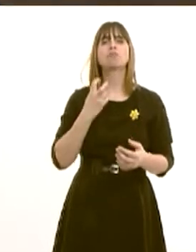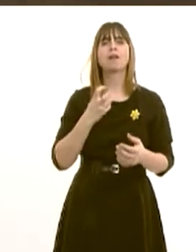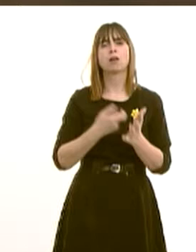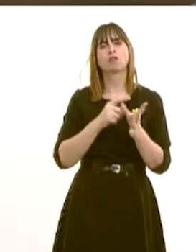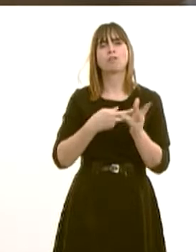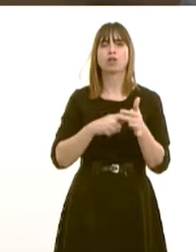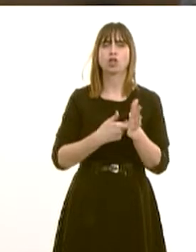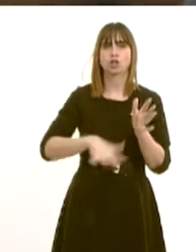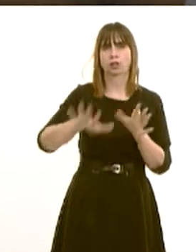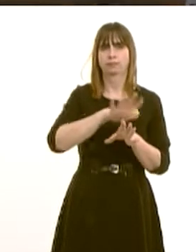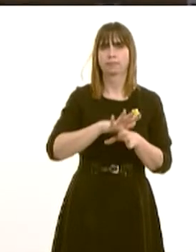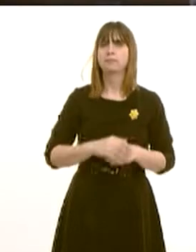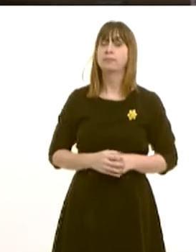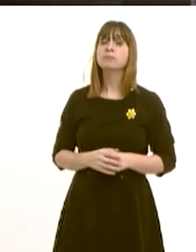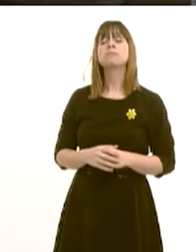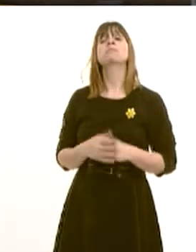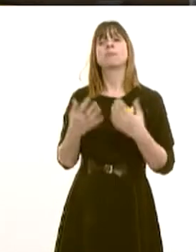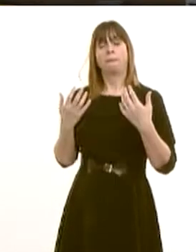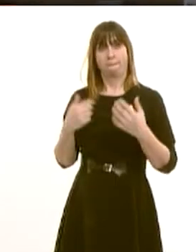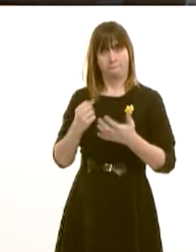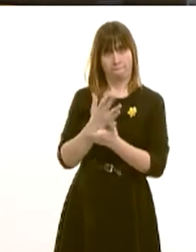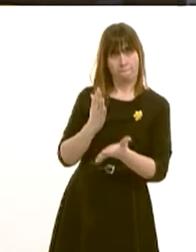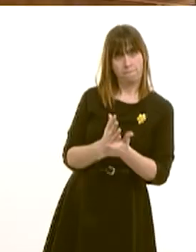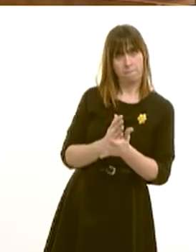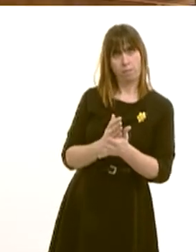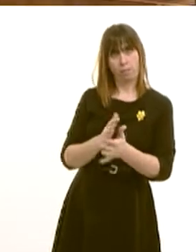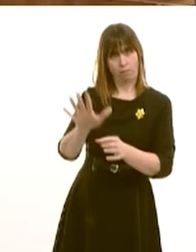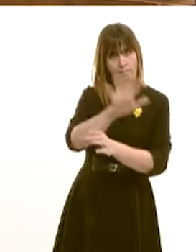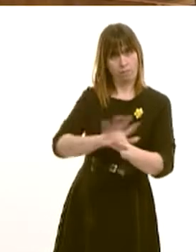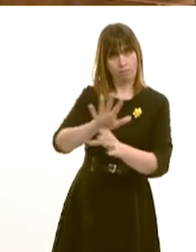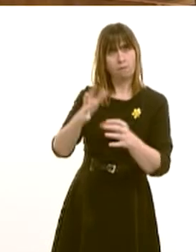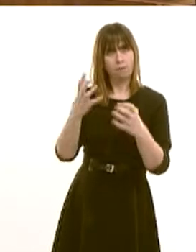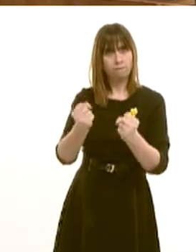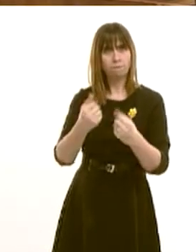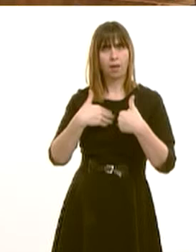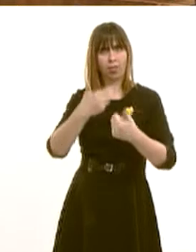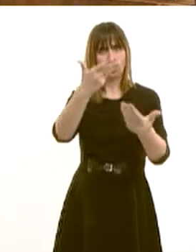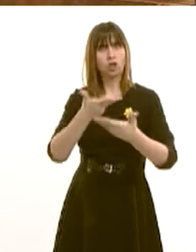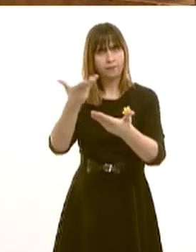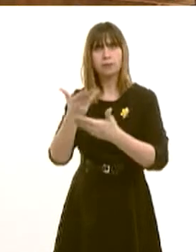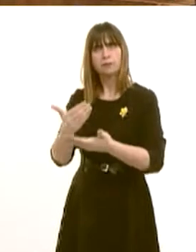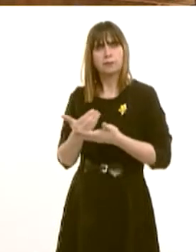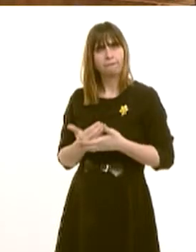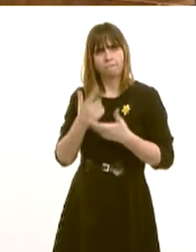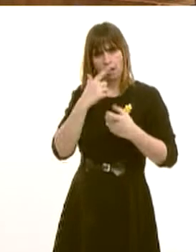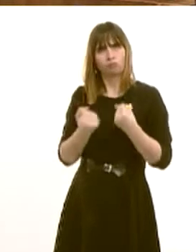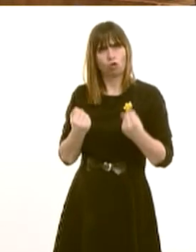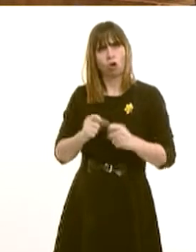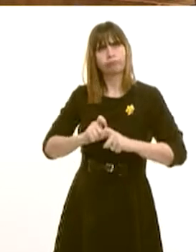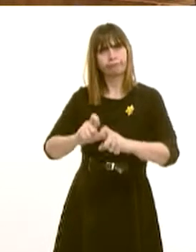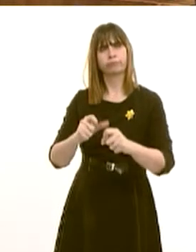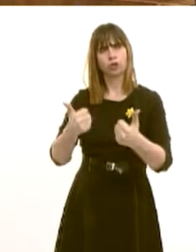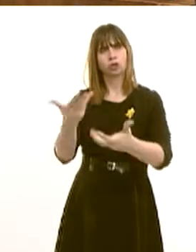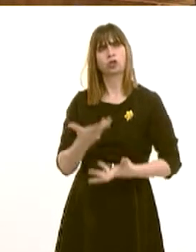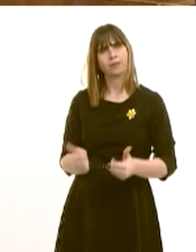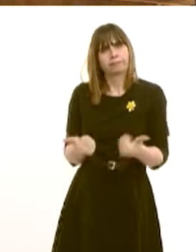Well, expect Powys Teaching Health Board to ensure the people of Brecon and Radnors have access to health services, which are safe, sustainable, and deliver the best possible